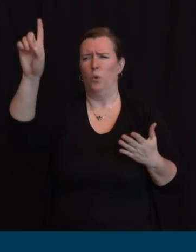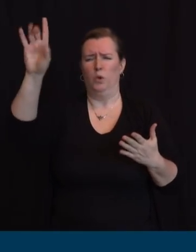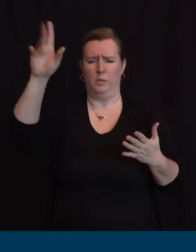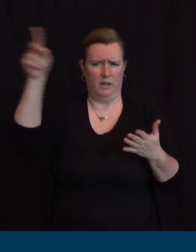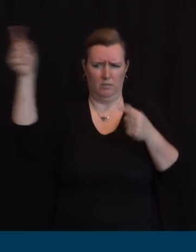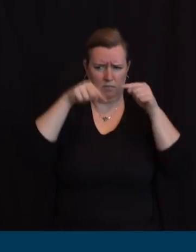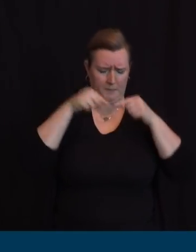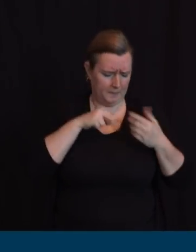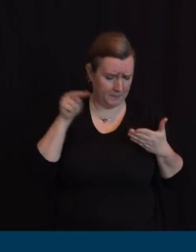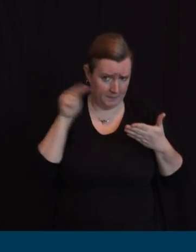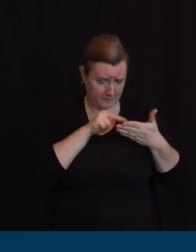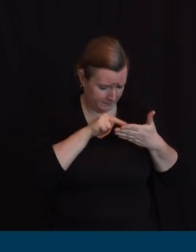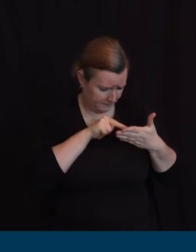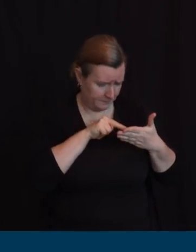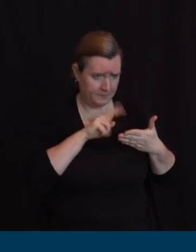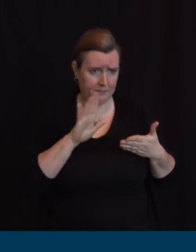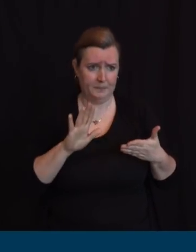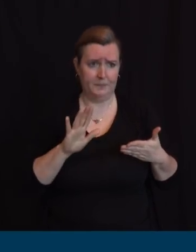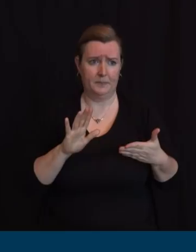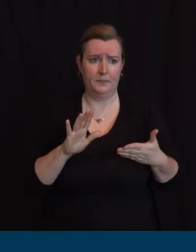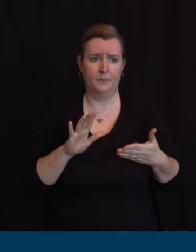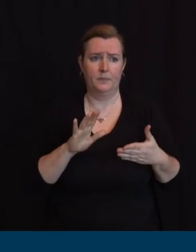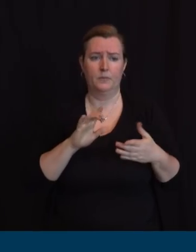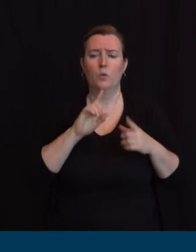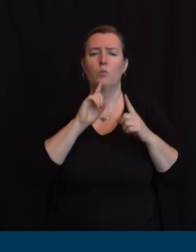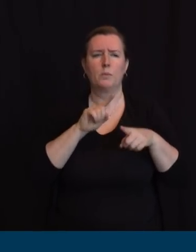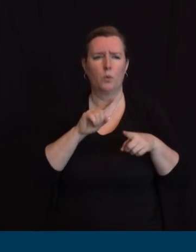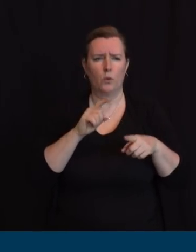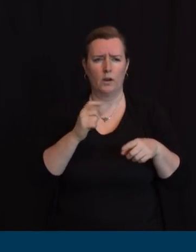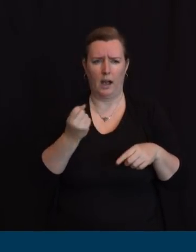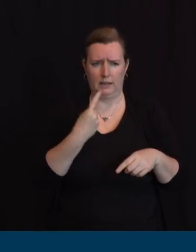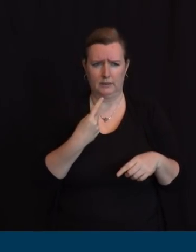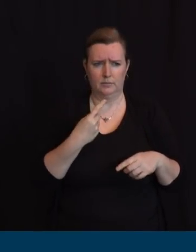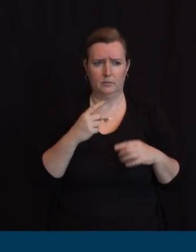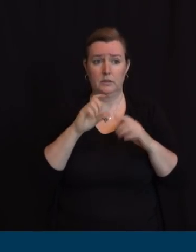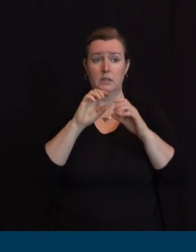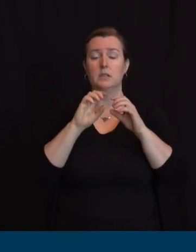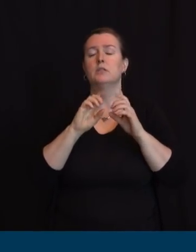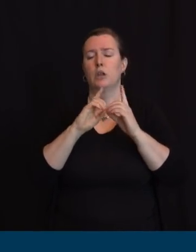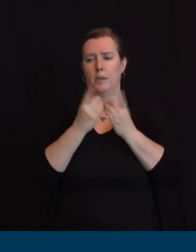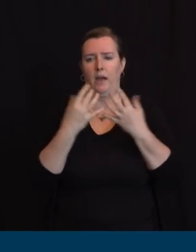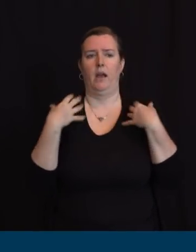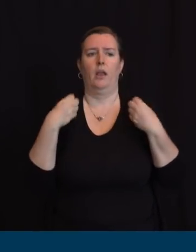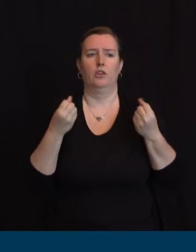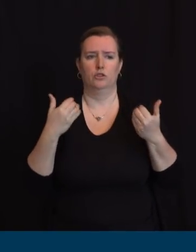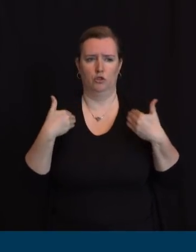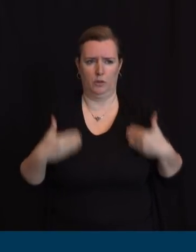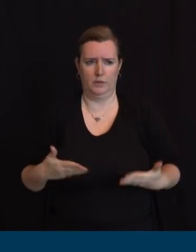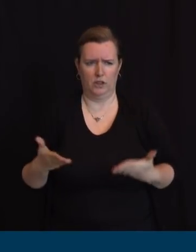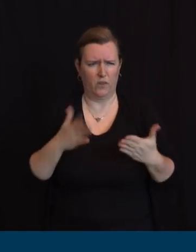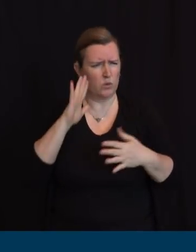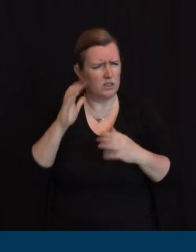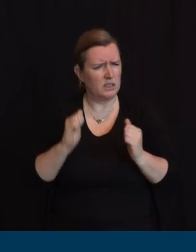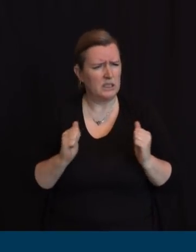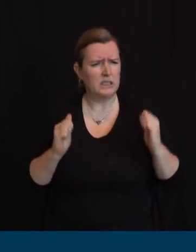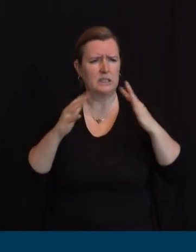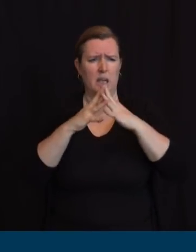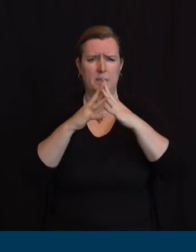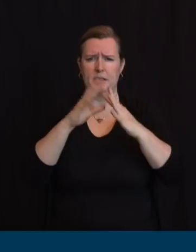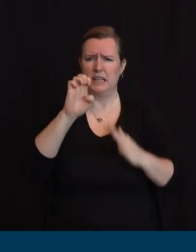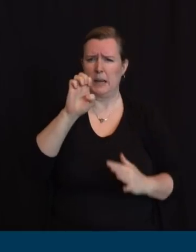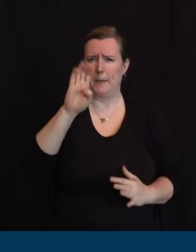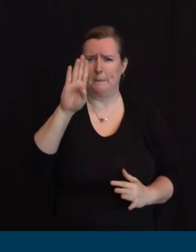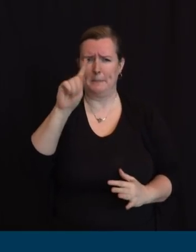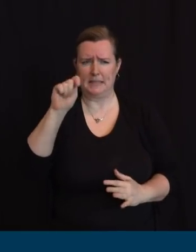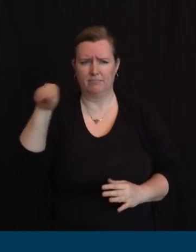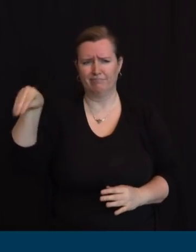services department going to submit a plan for pandemic EBT, the supplemental benefit for kids who are missing out on school meals, what is the timeline for that? And if,